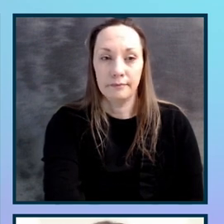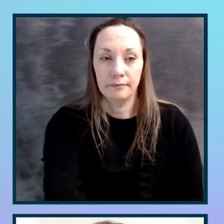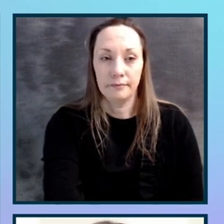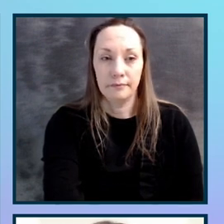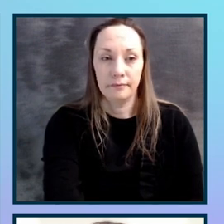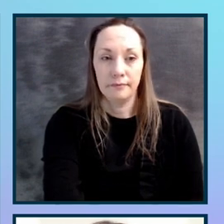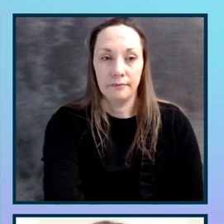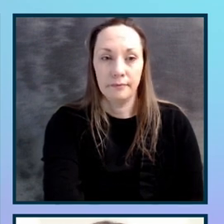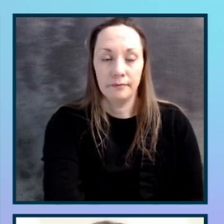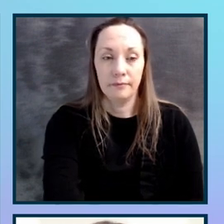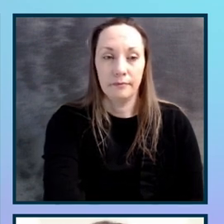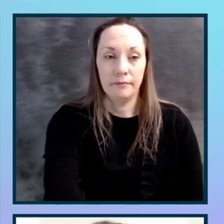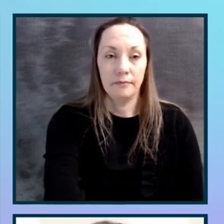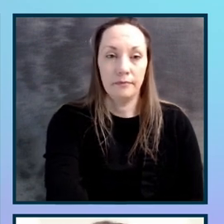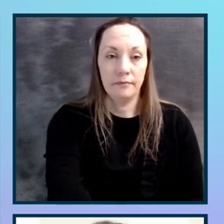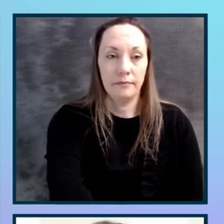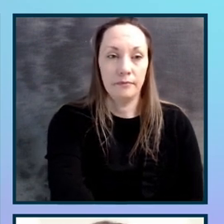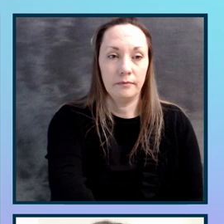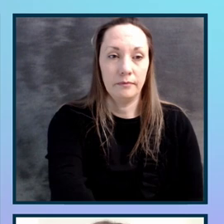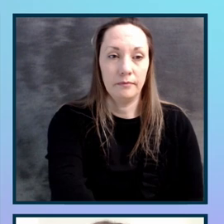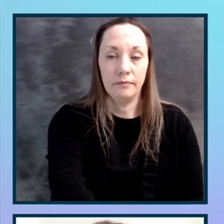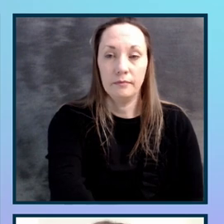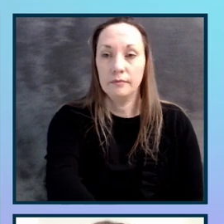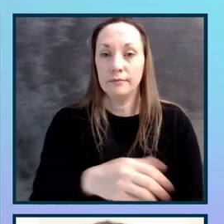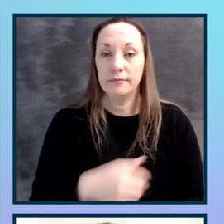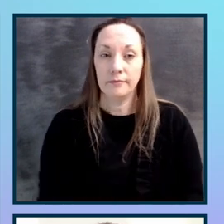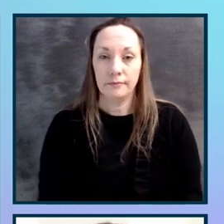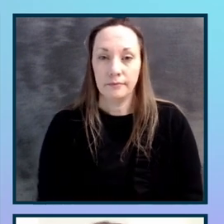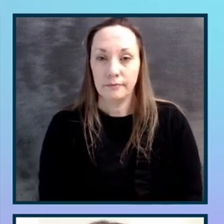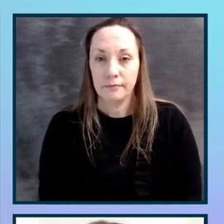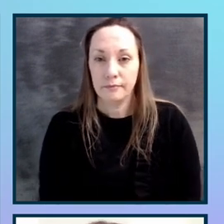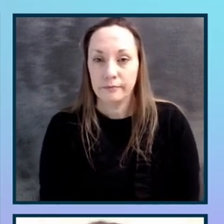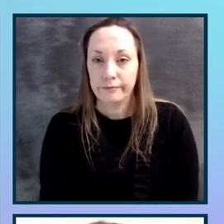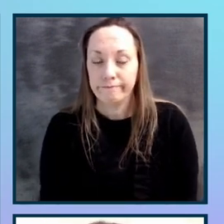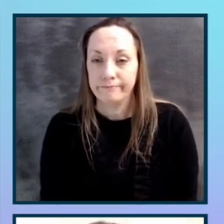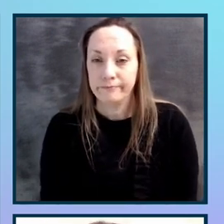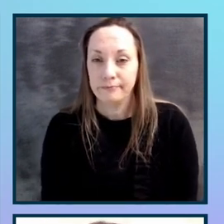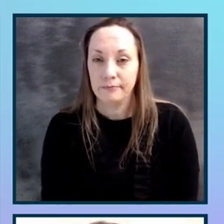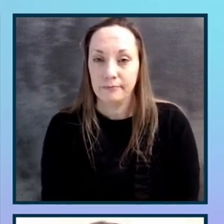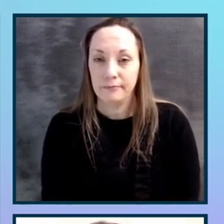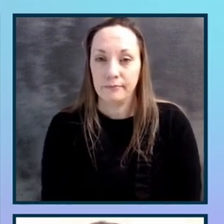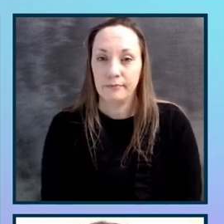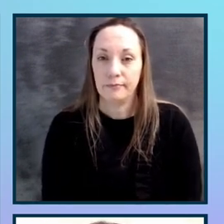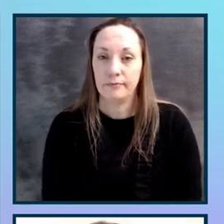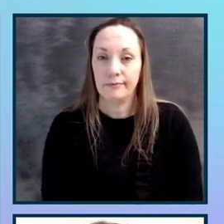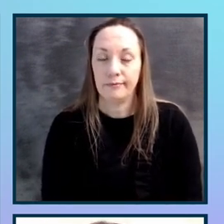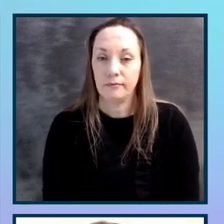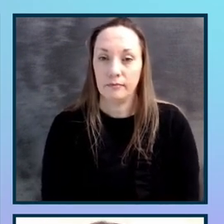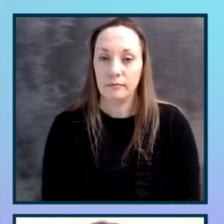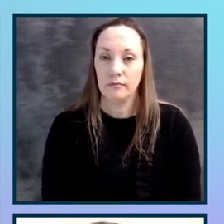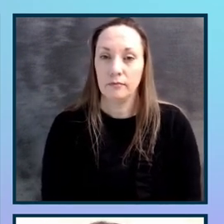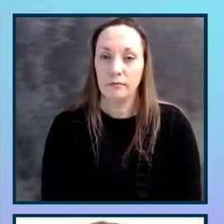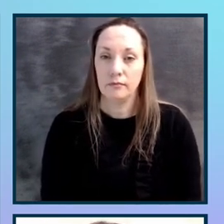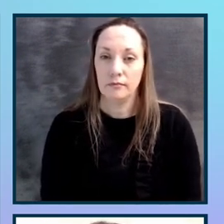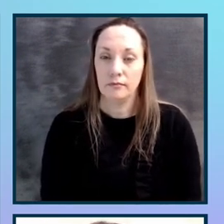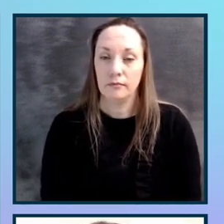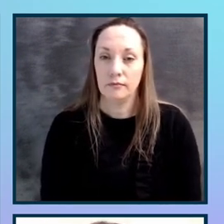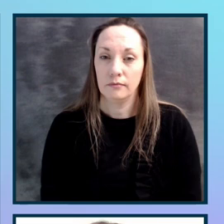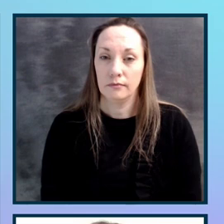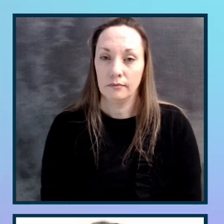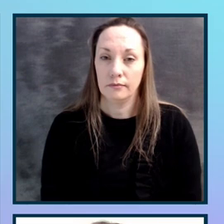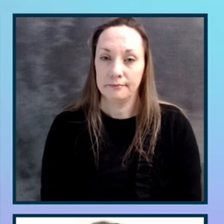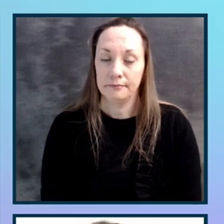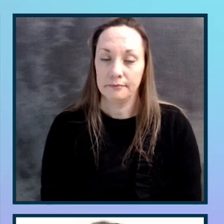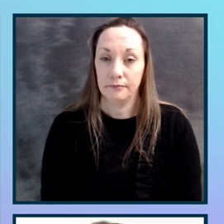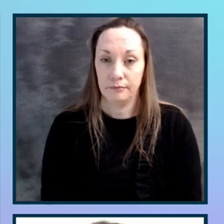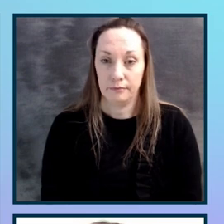Let's see. Oh, and I must have pressed the chat. We just got this body wash. I'm trying to figure